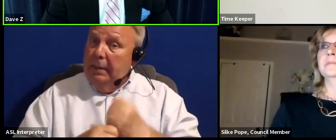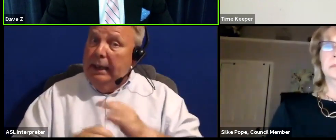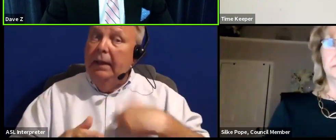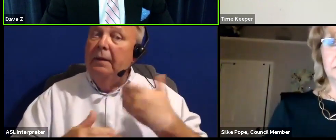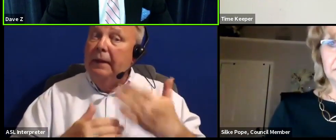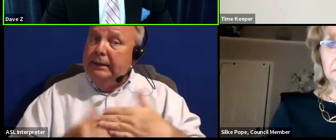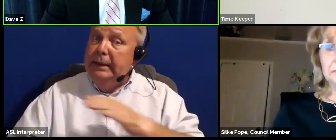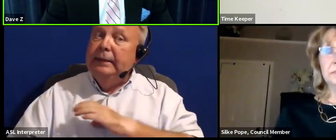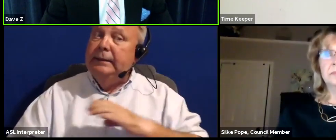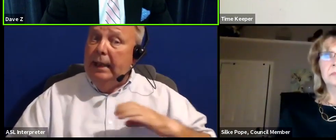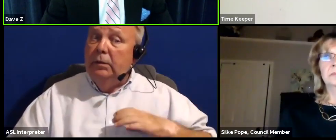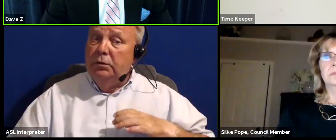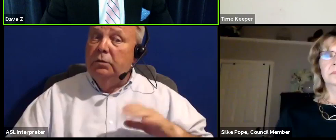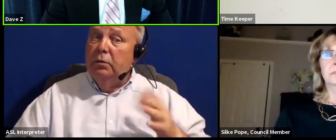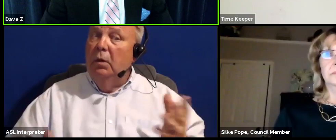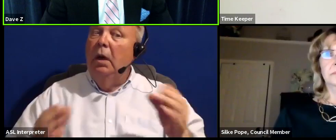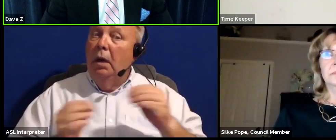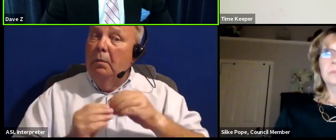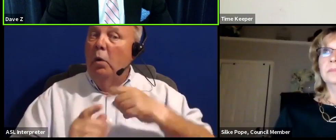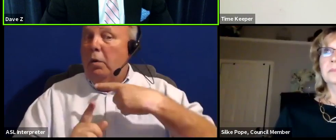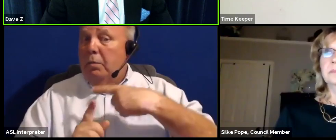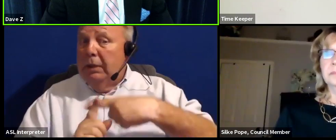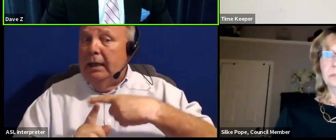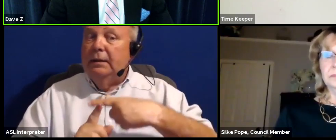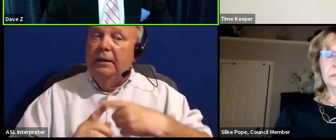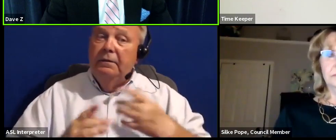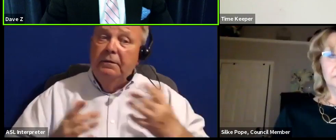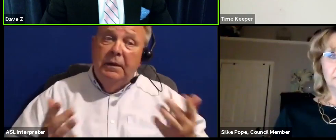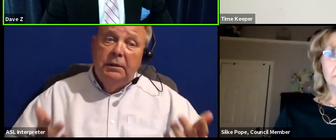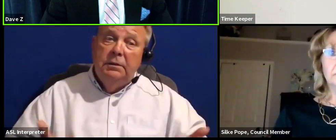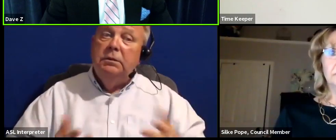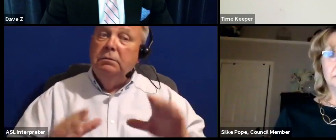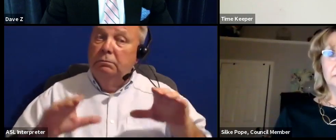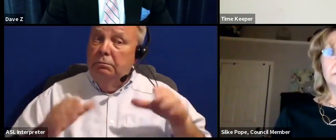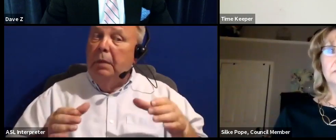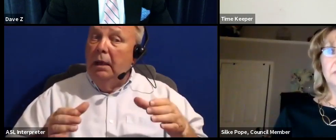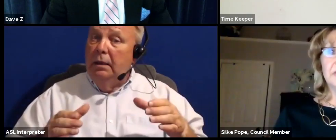council a more productive body?